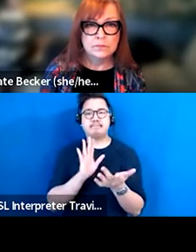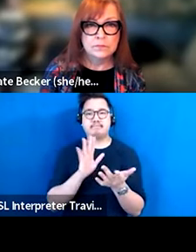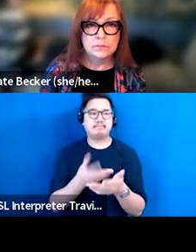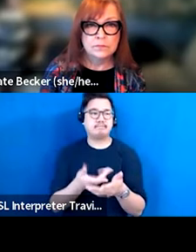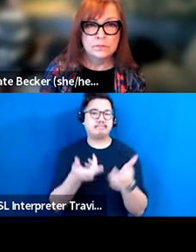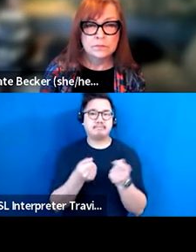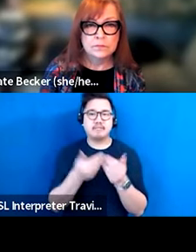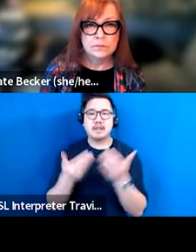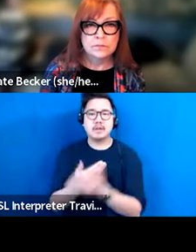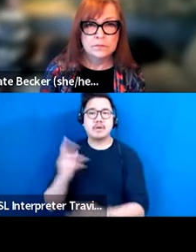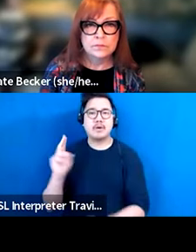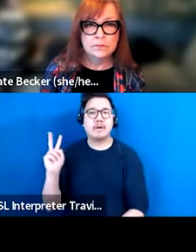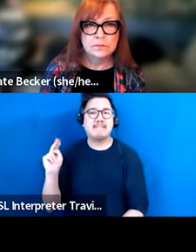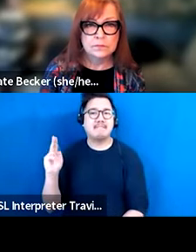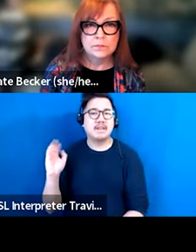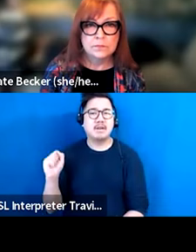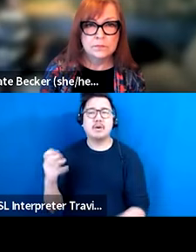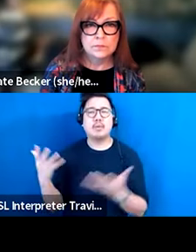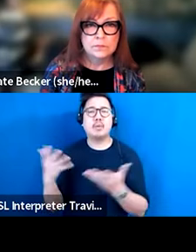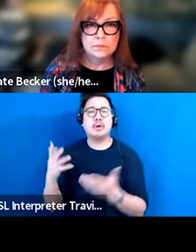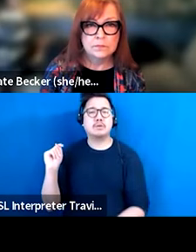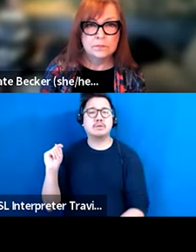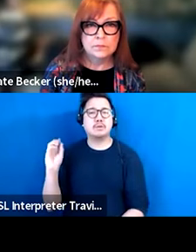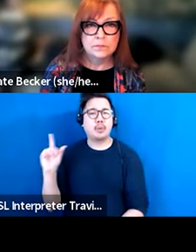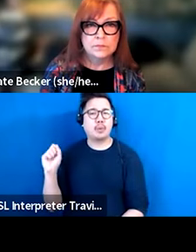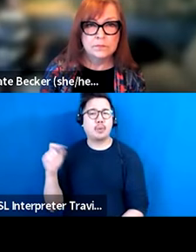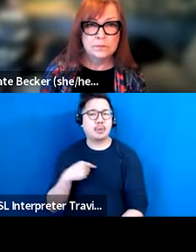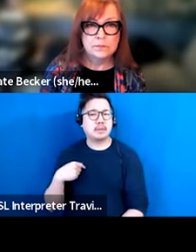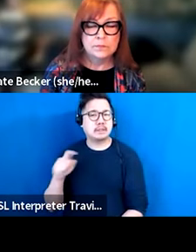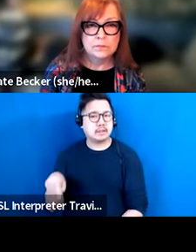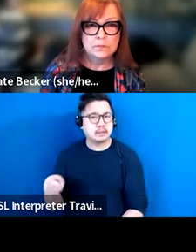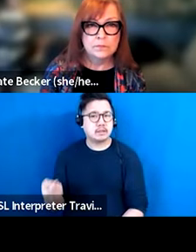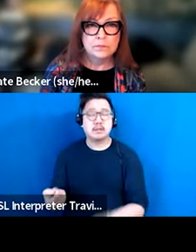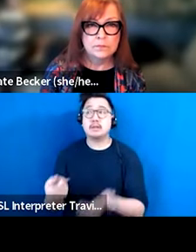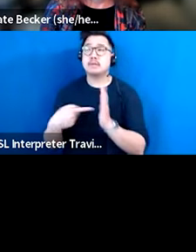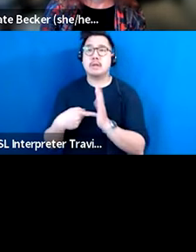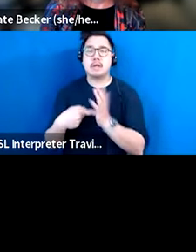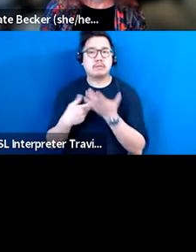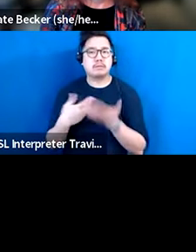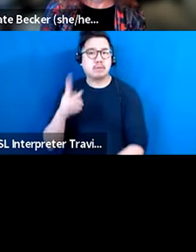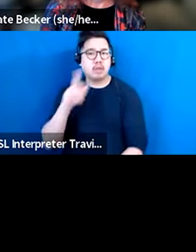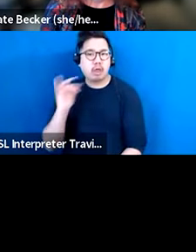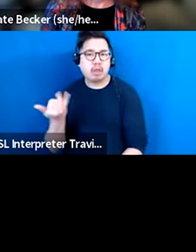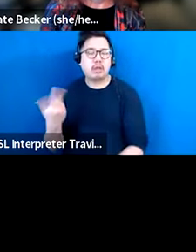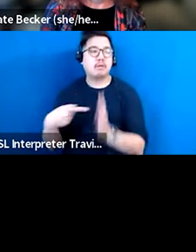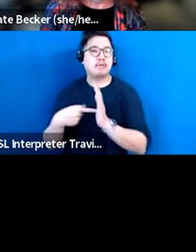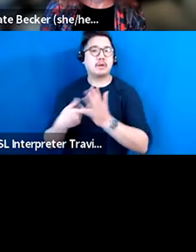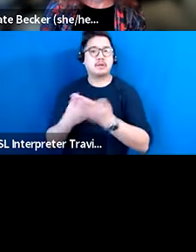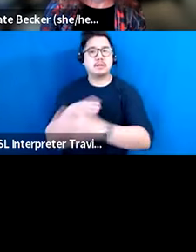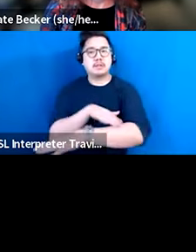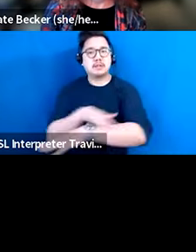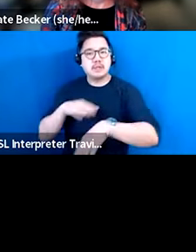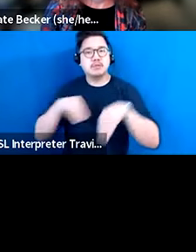the tools that we need to do that? Is that portable stages? Is that bleachers? Is that a